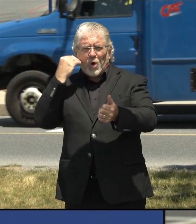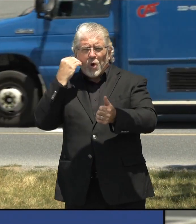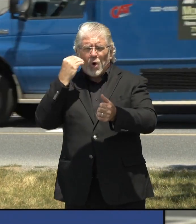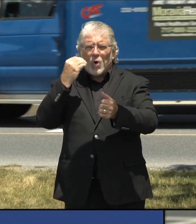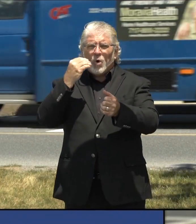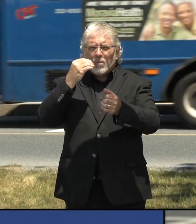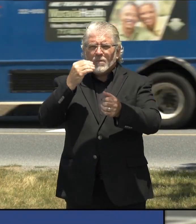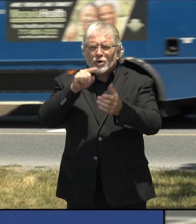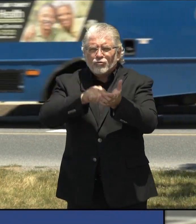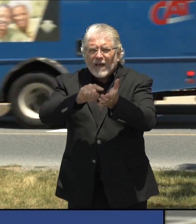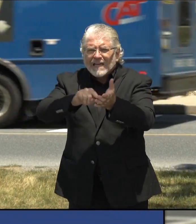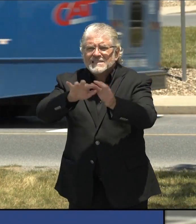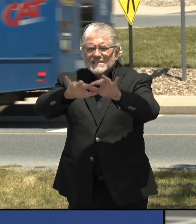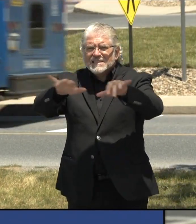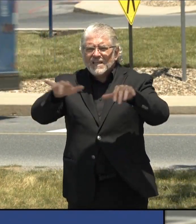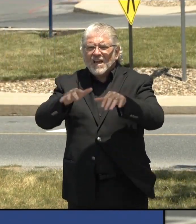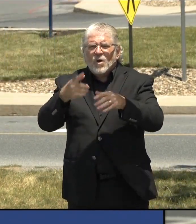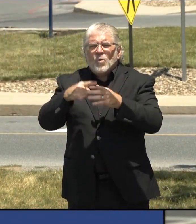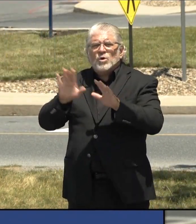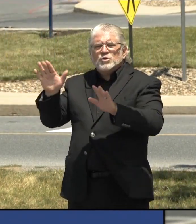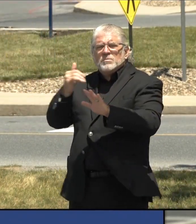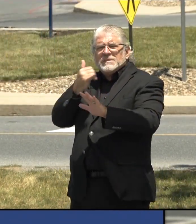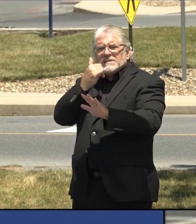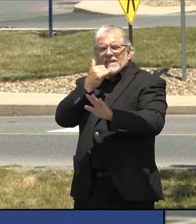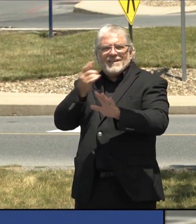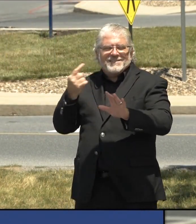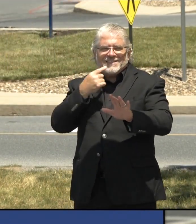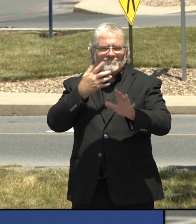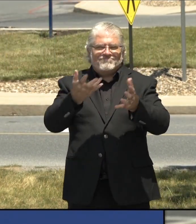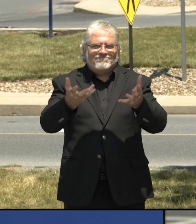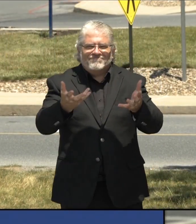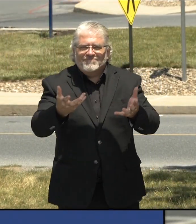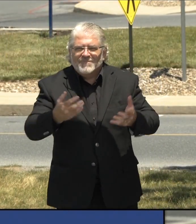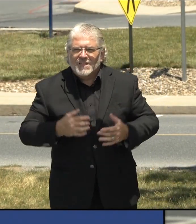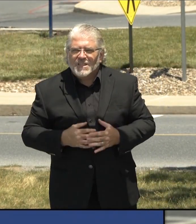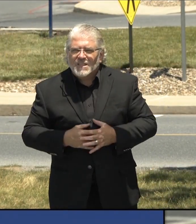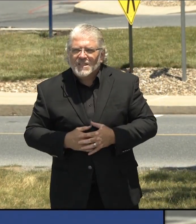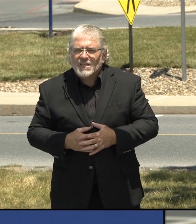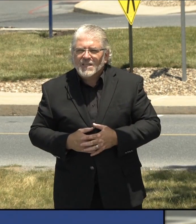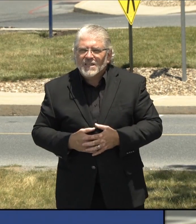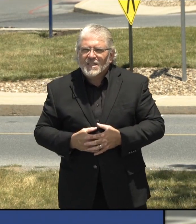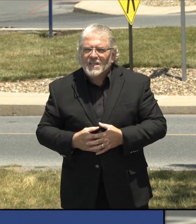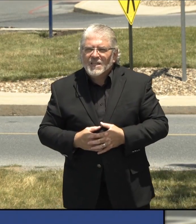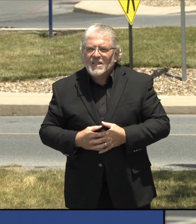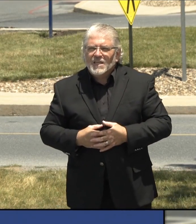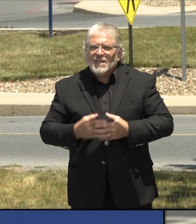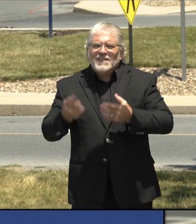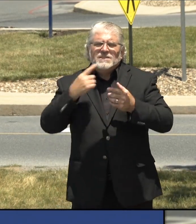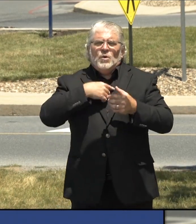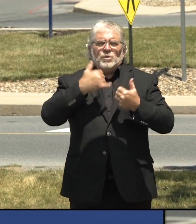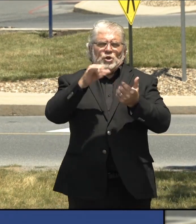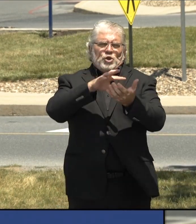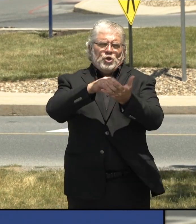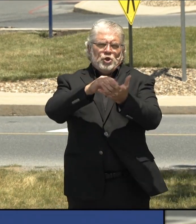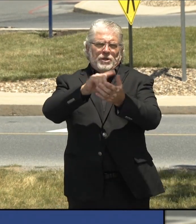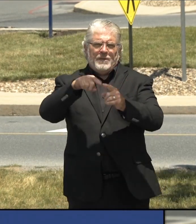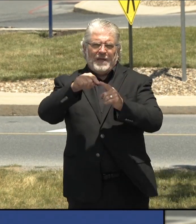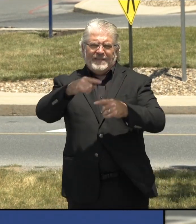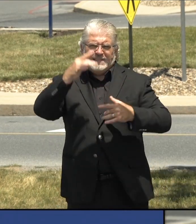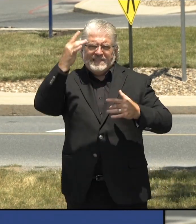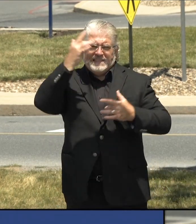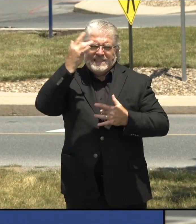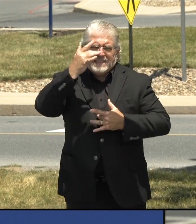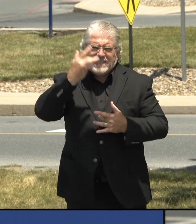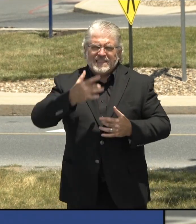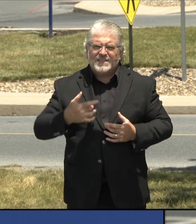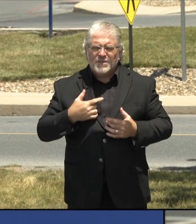capacity to test. We also didn't know as much about the disease as we know now. So I think we have a plan that should be in place by fully in place